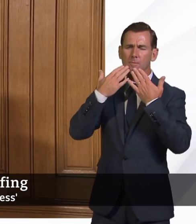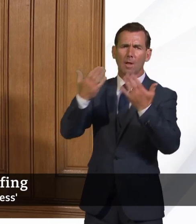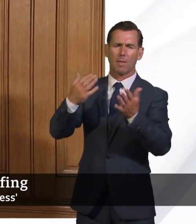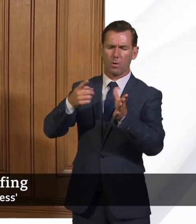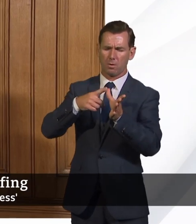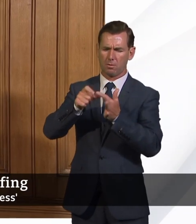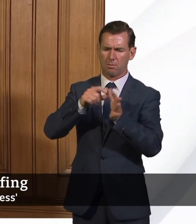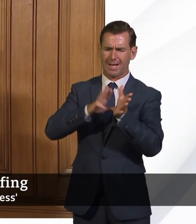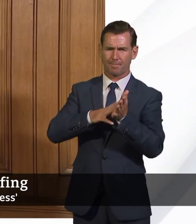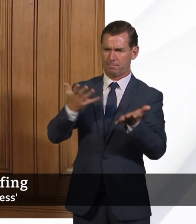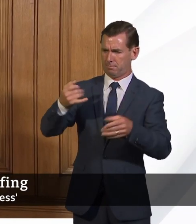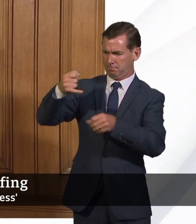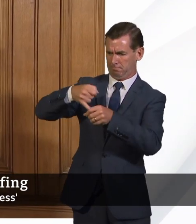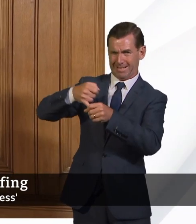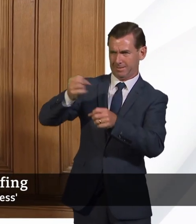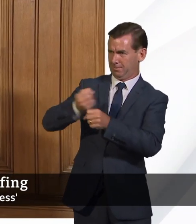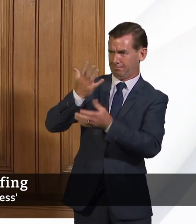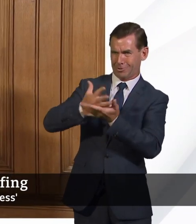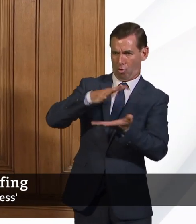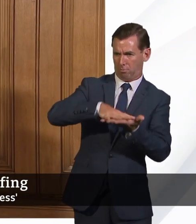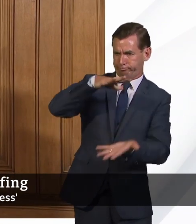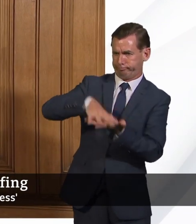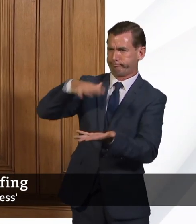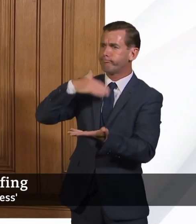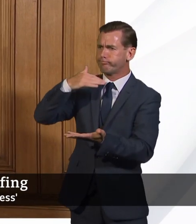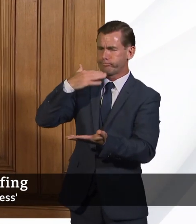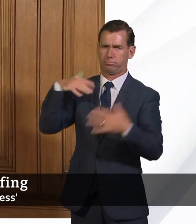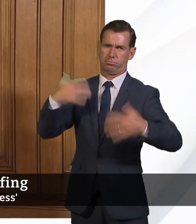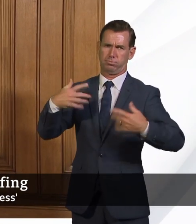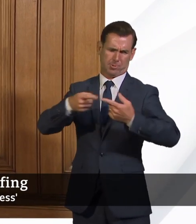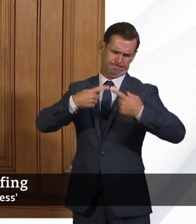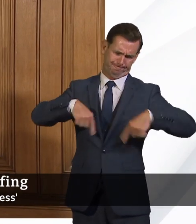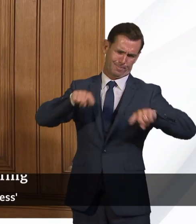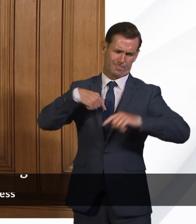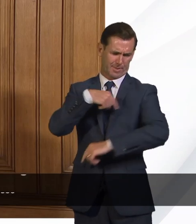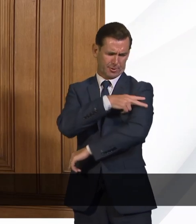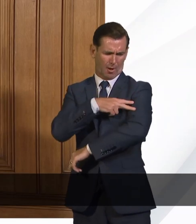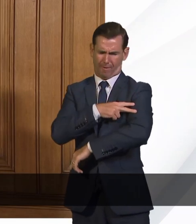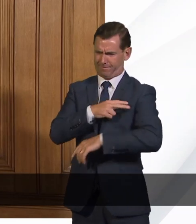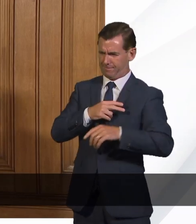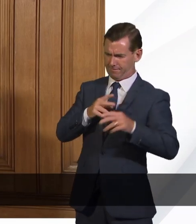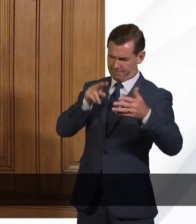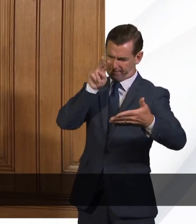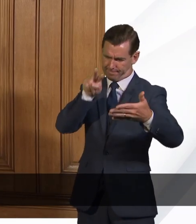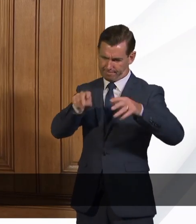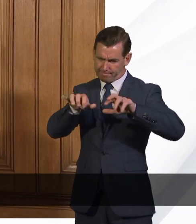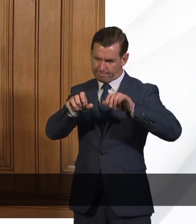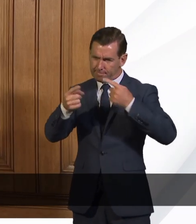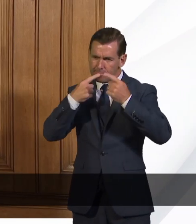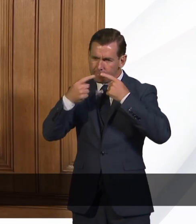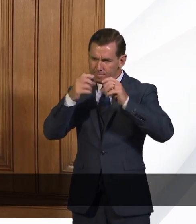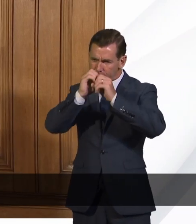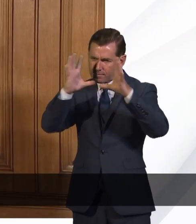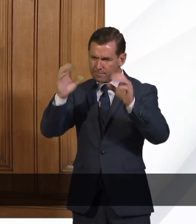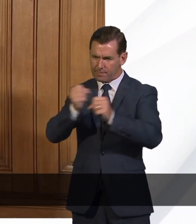patients, and colleagues at the Department of Health and Social Care keep a very close eye on all those supply chains, of course, with support from the NHS, and